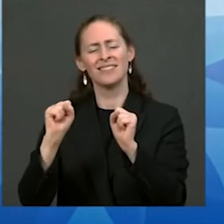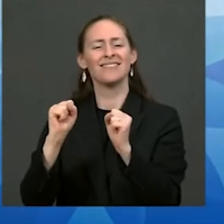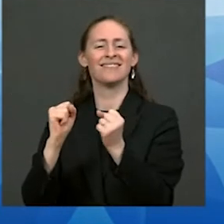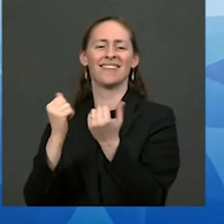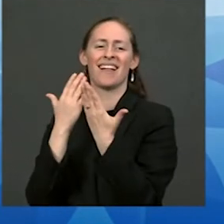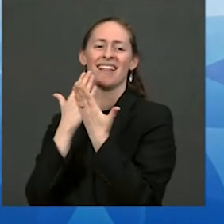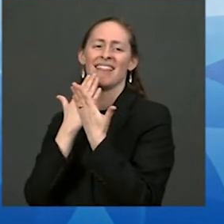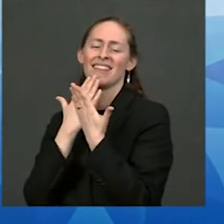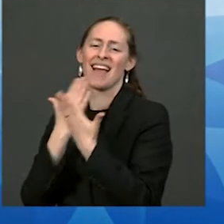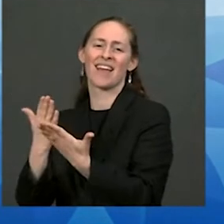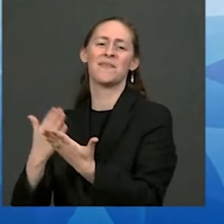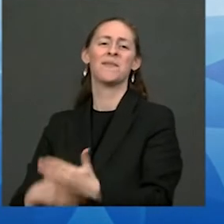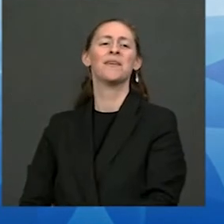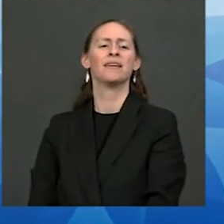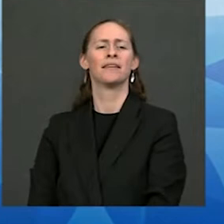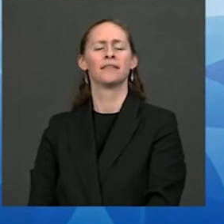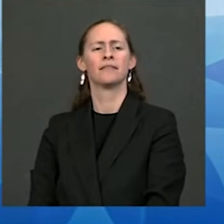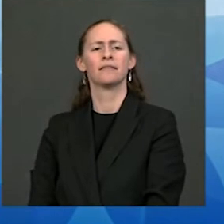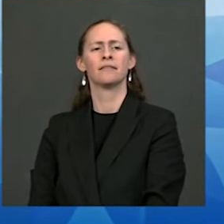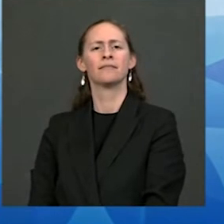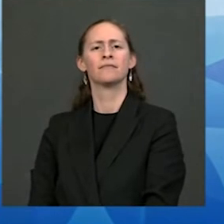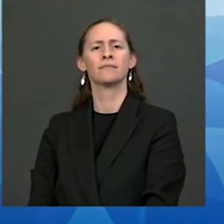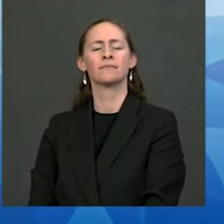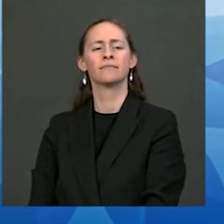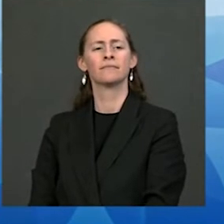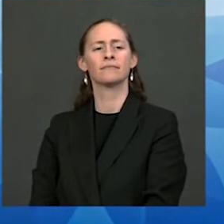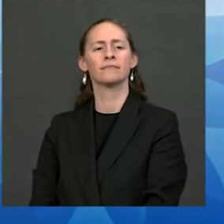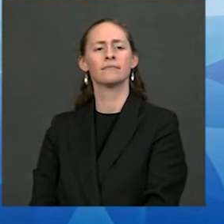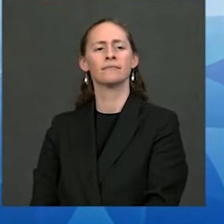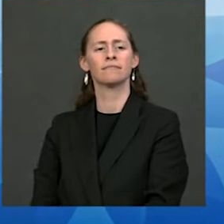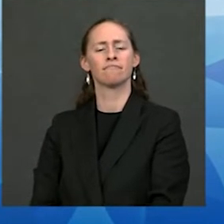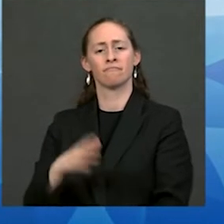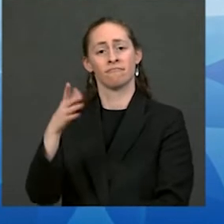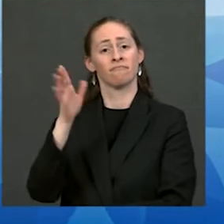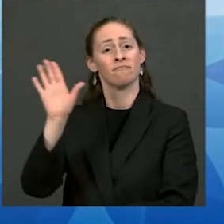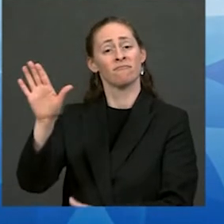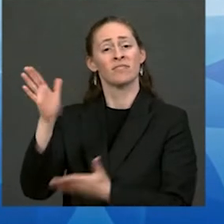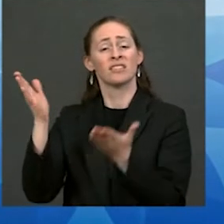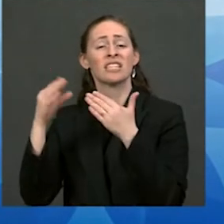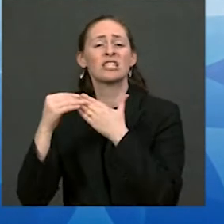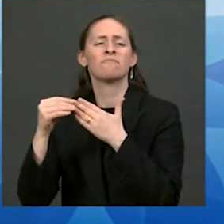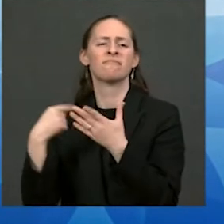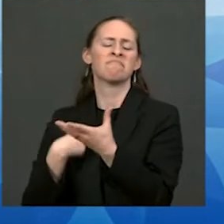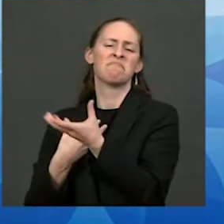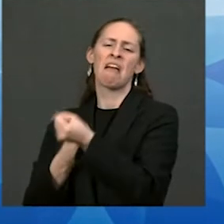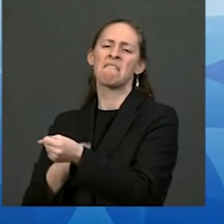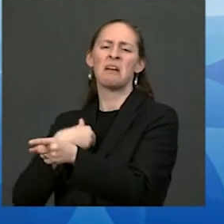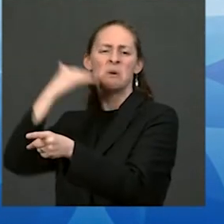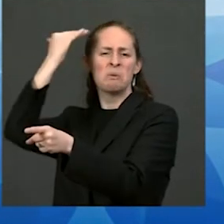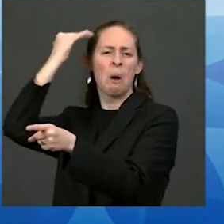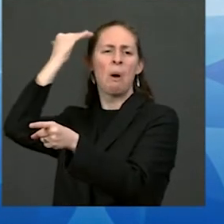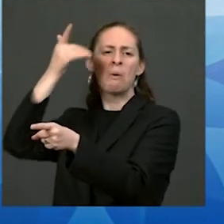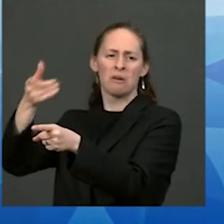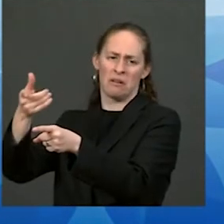and as I said uh I was confident at the time you would be incredibly important